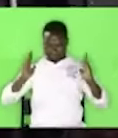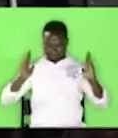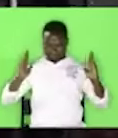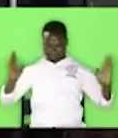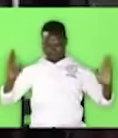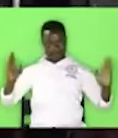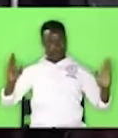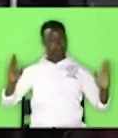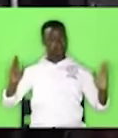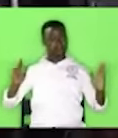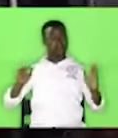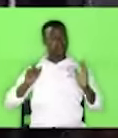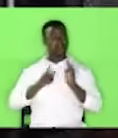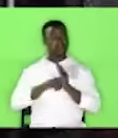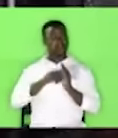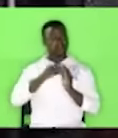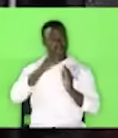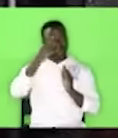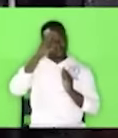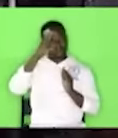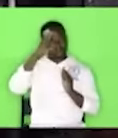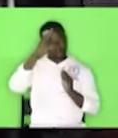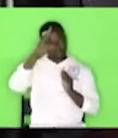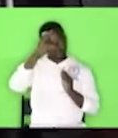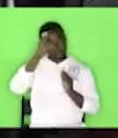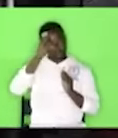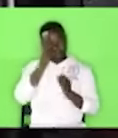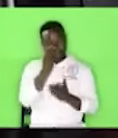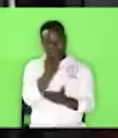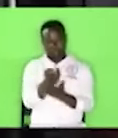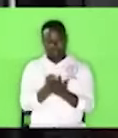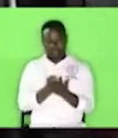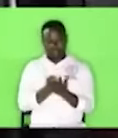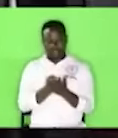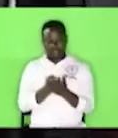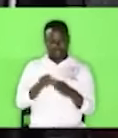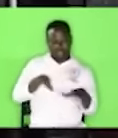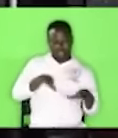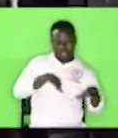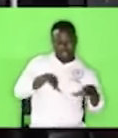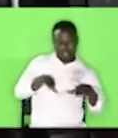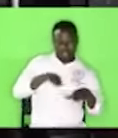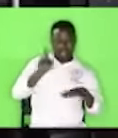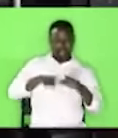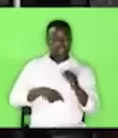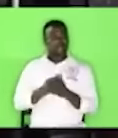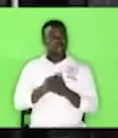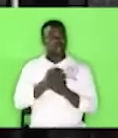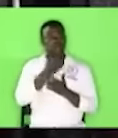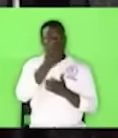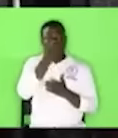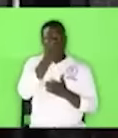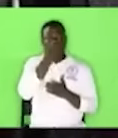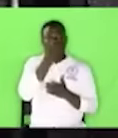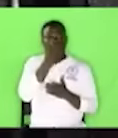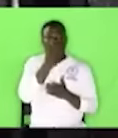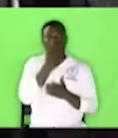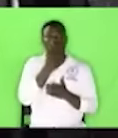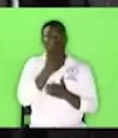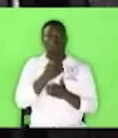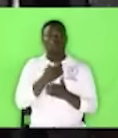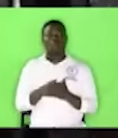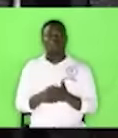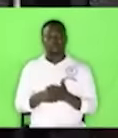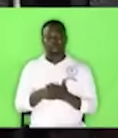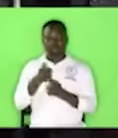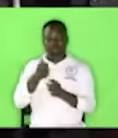But the man was lying on the bed and he couldn't move. Lean and gant. He's the owner of all